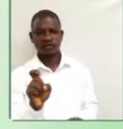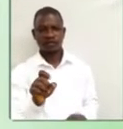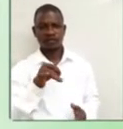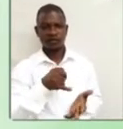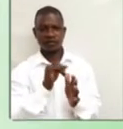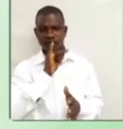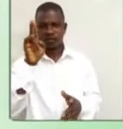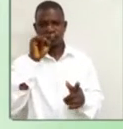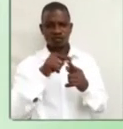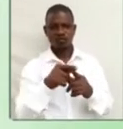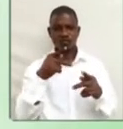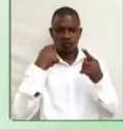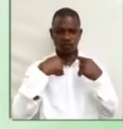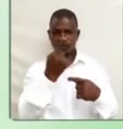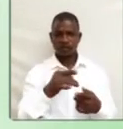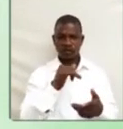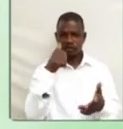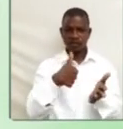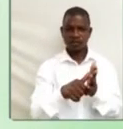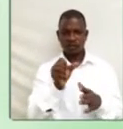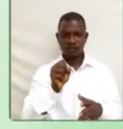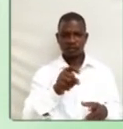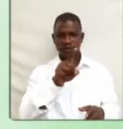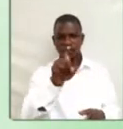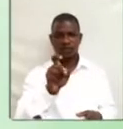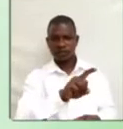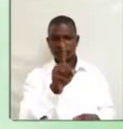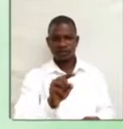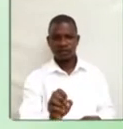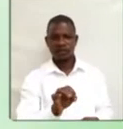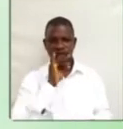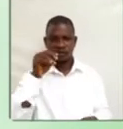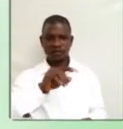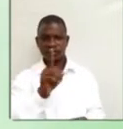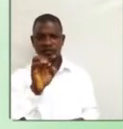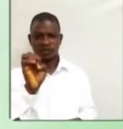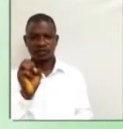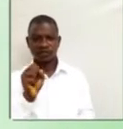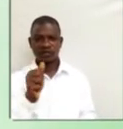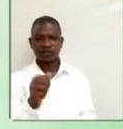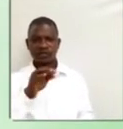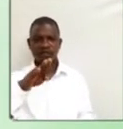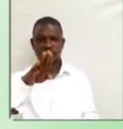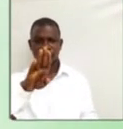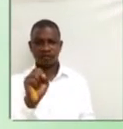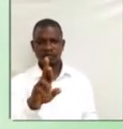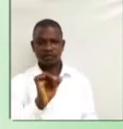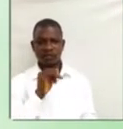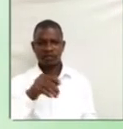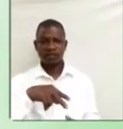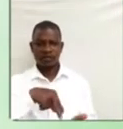pronounce letters Z in zip. Brazen. Z-Z in dazzle.